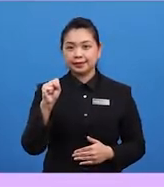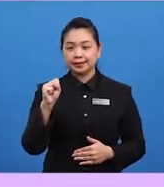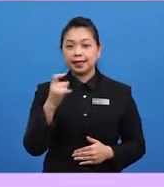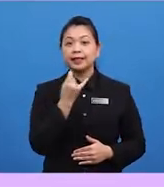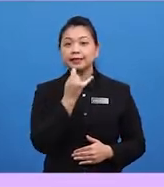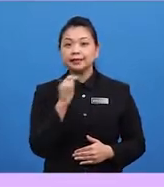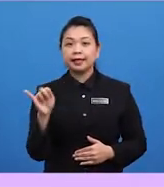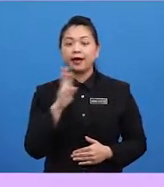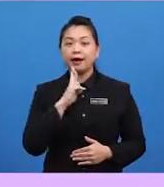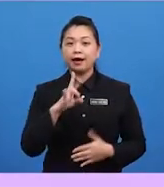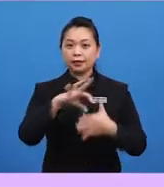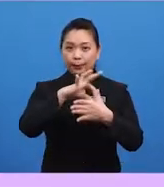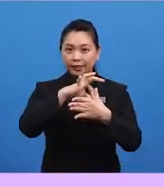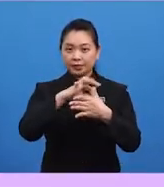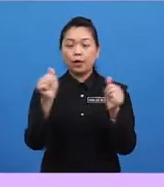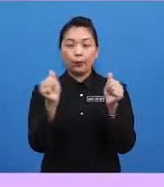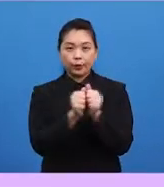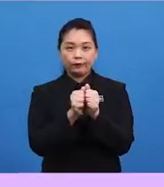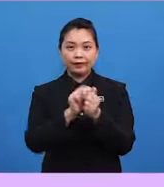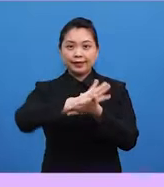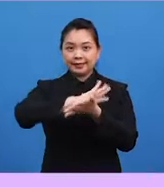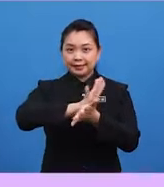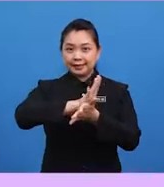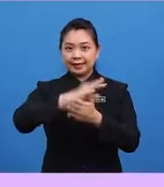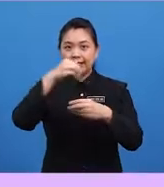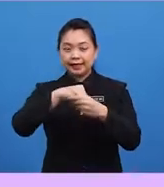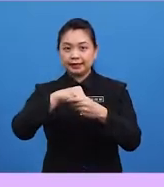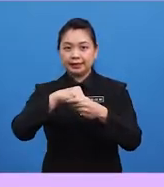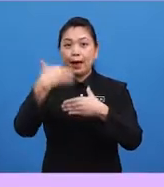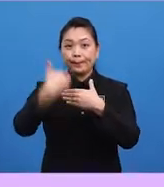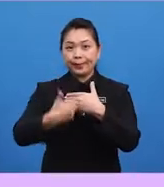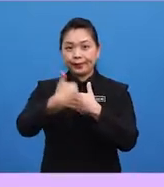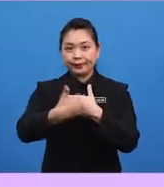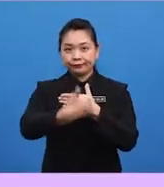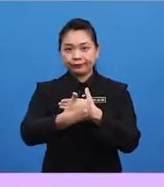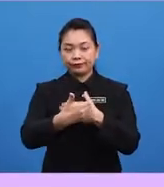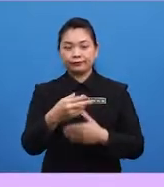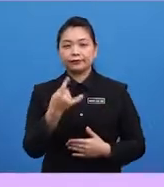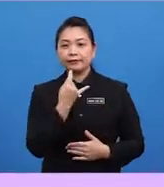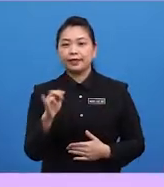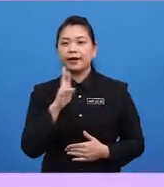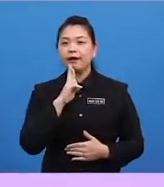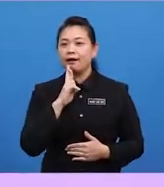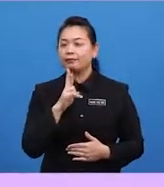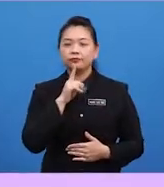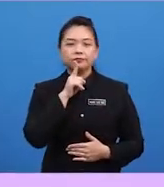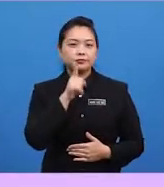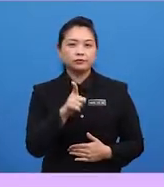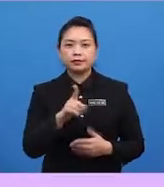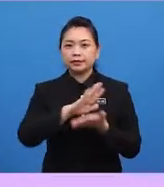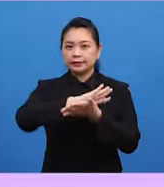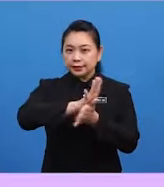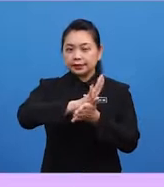They're meat with cheese in the bread. They are absolutely cheesy and